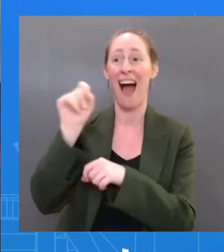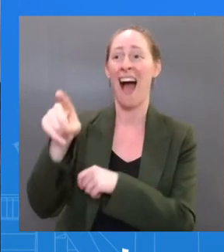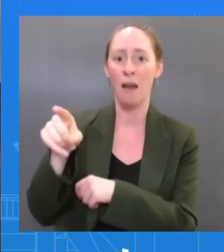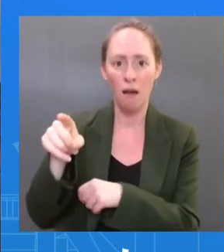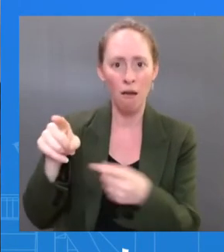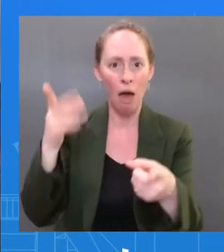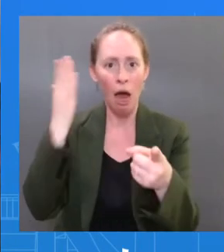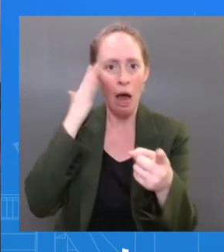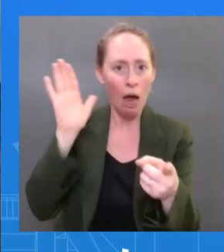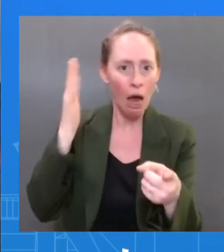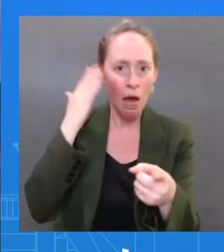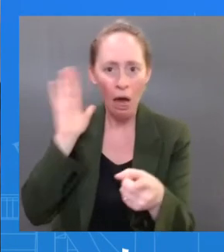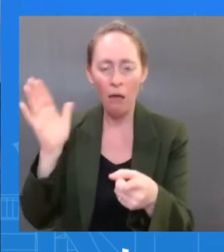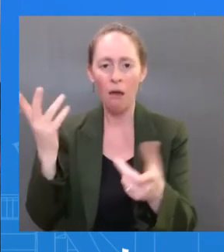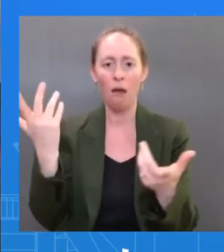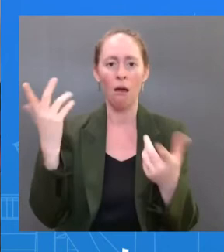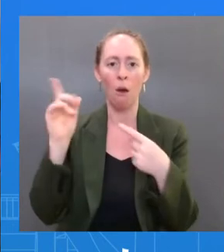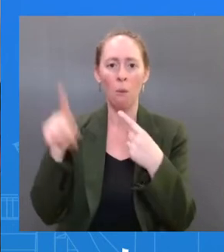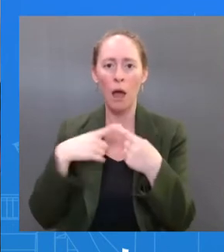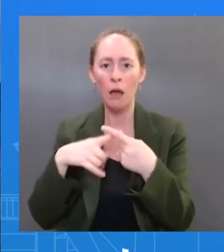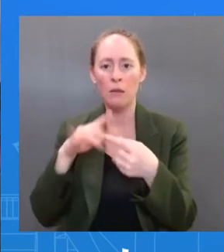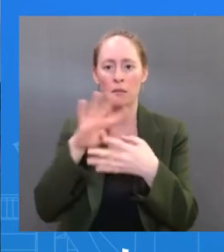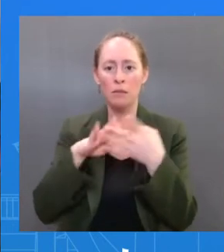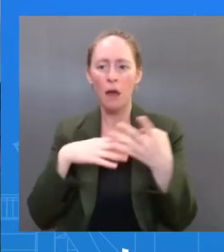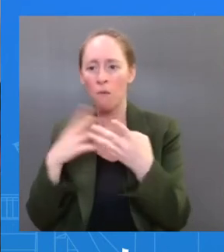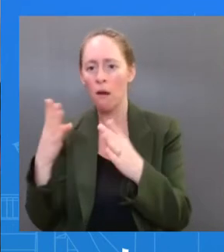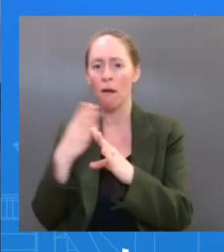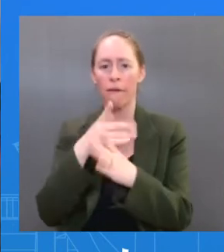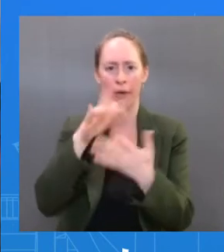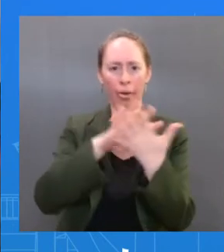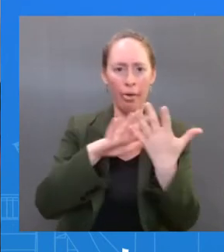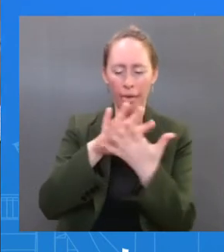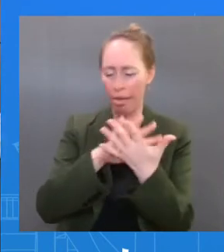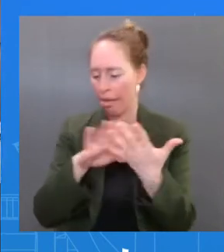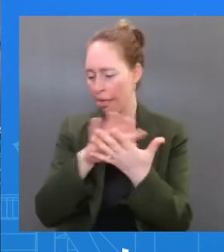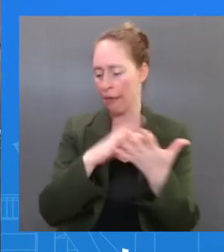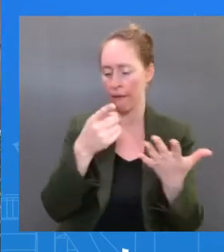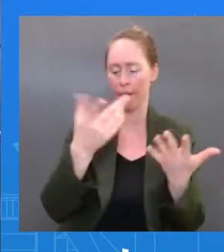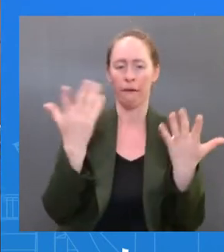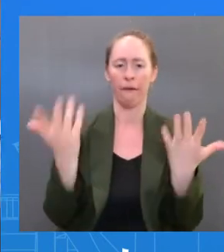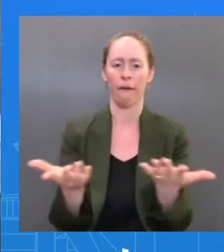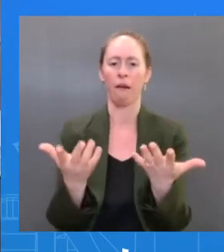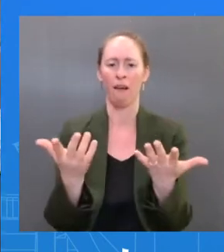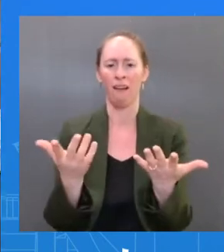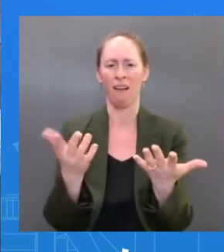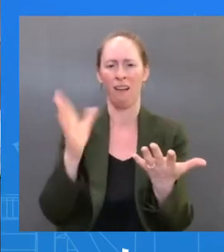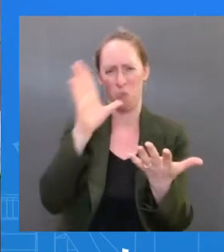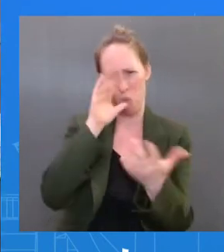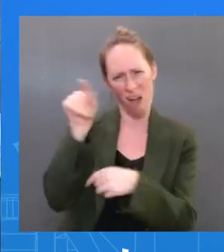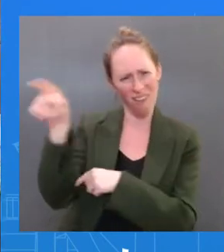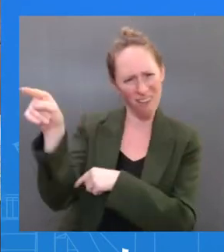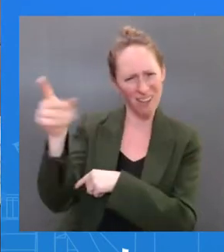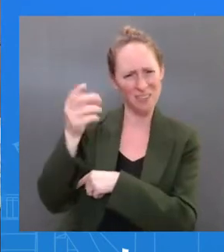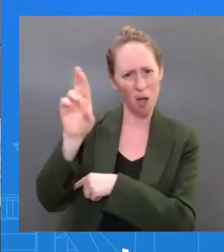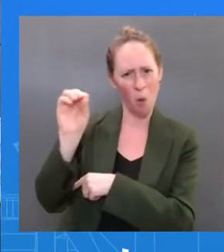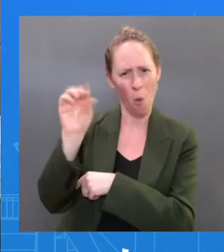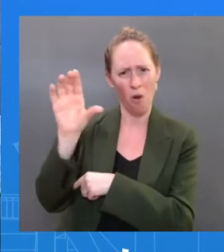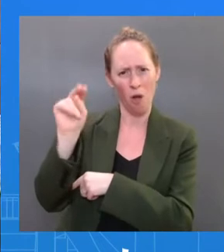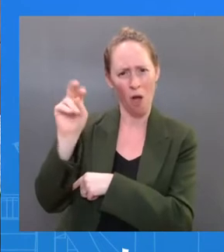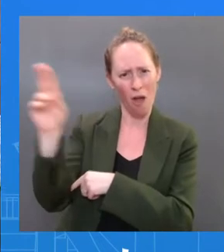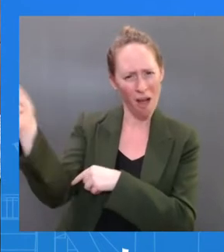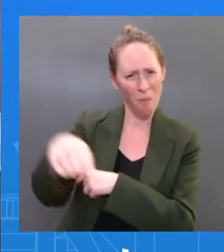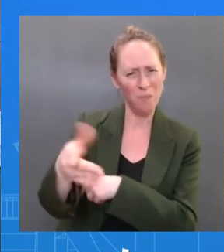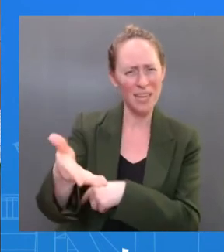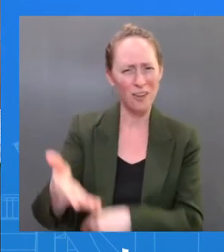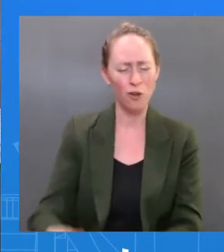he's on. Why isn't he at the podium right now to answer the No, I believe Dr. Jha spoke to the medication he's on. The monoclonal,